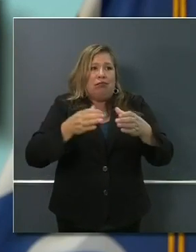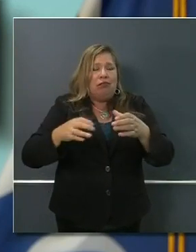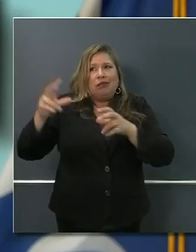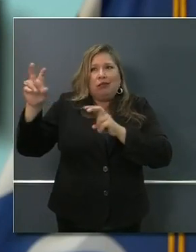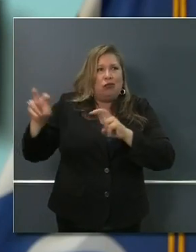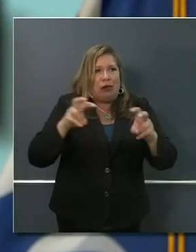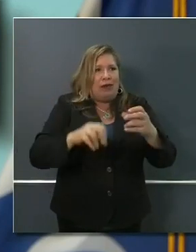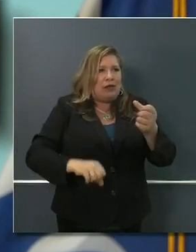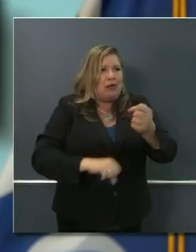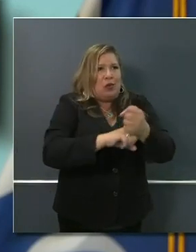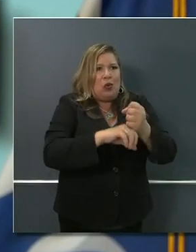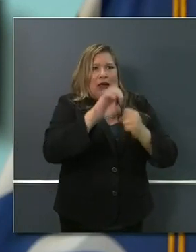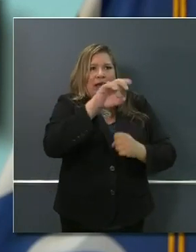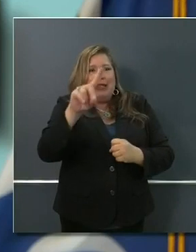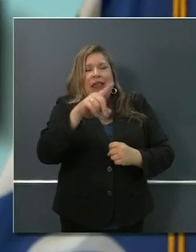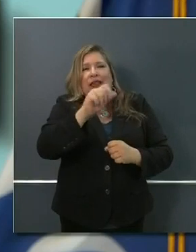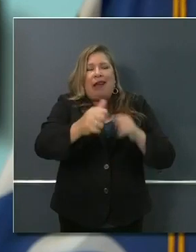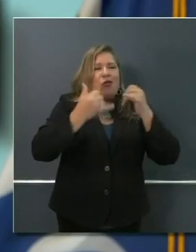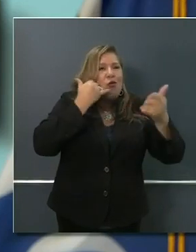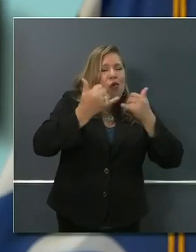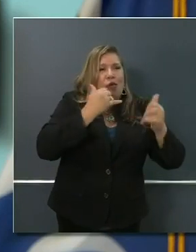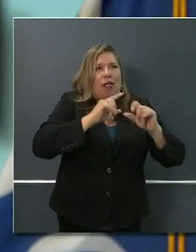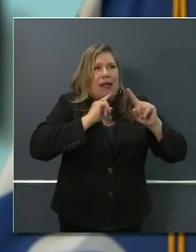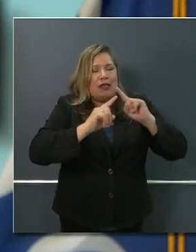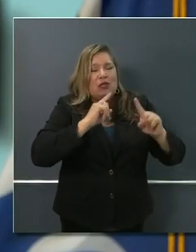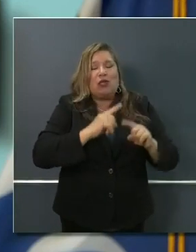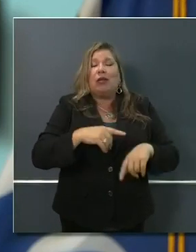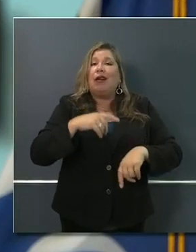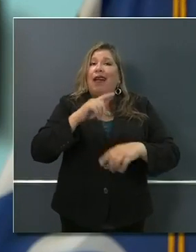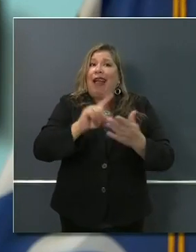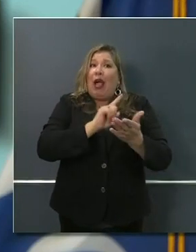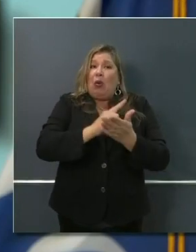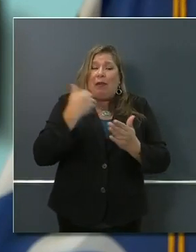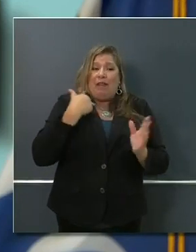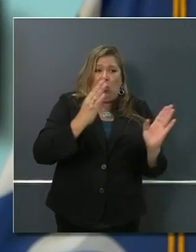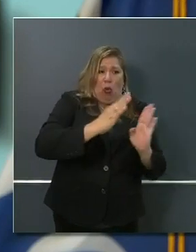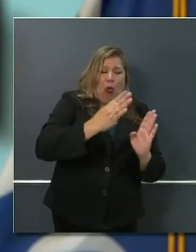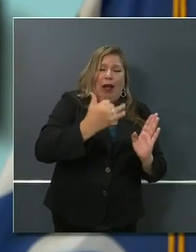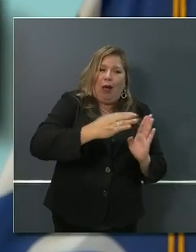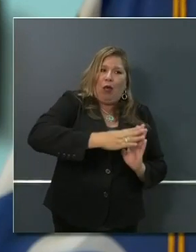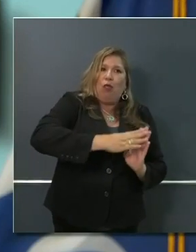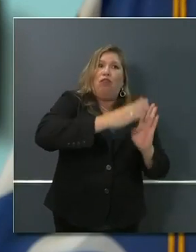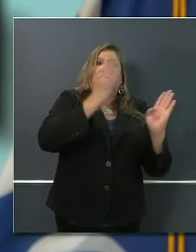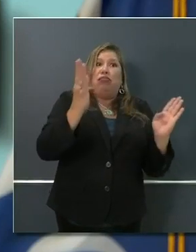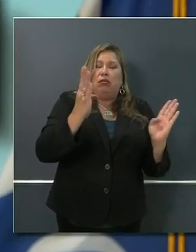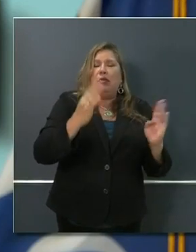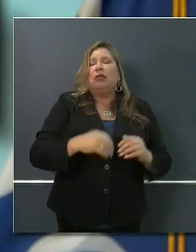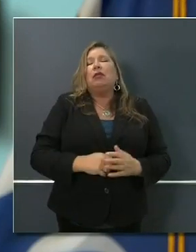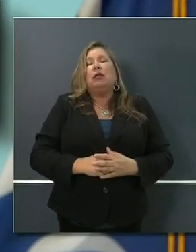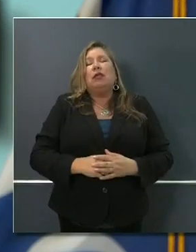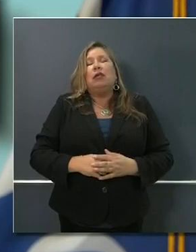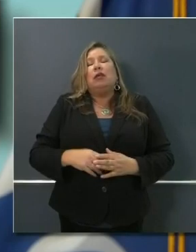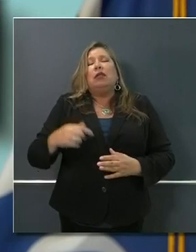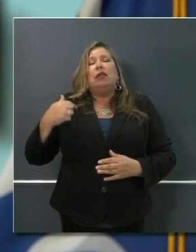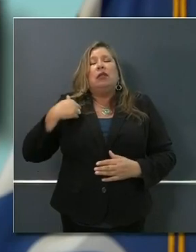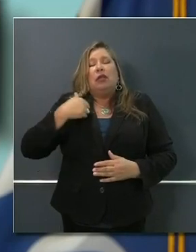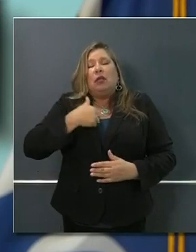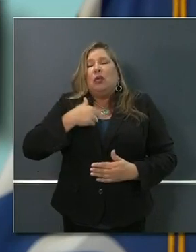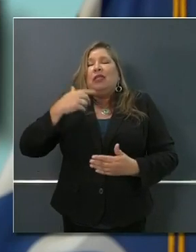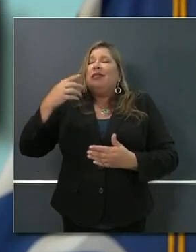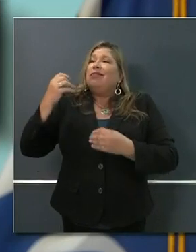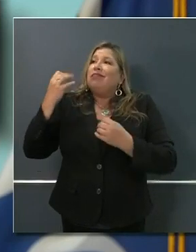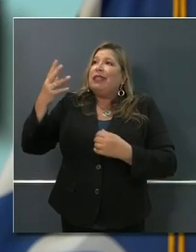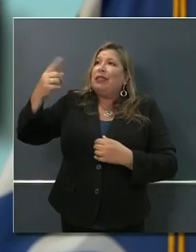hours, seven days a week, 8 to 8 p.m., and also talked about the additional 600 staff that we're putting on this and the new business